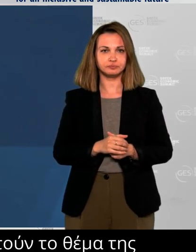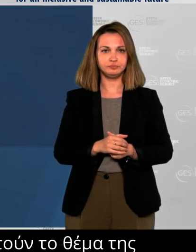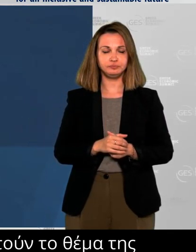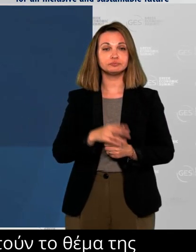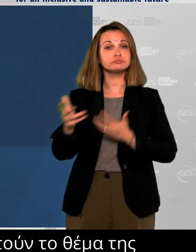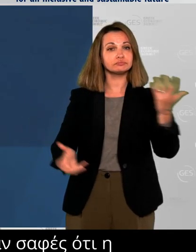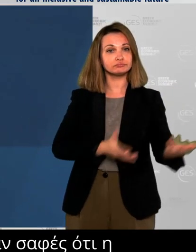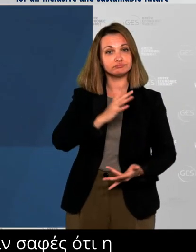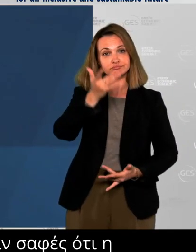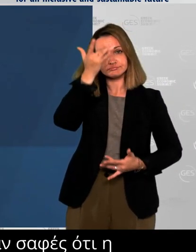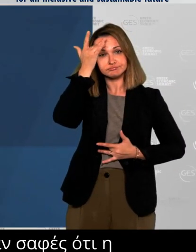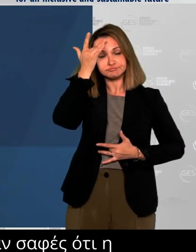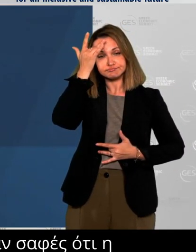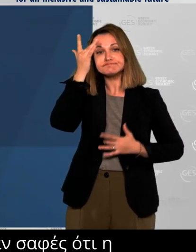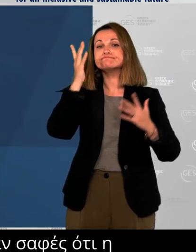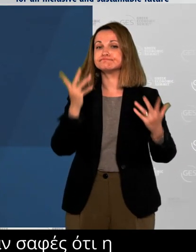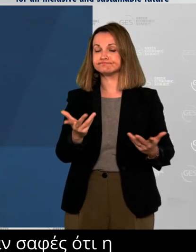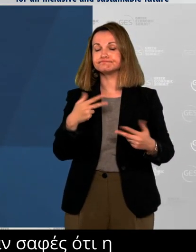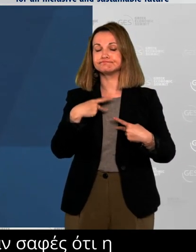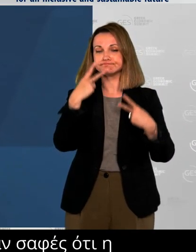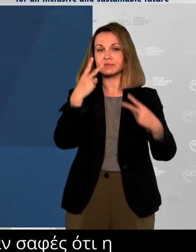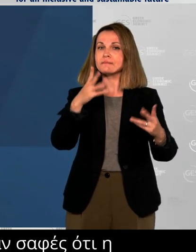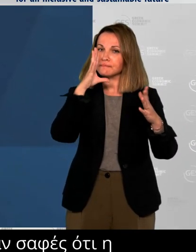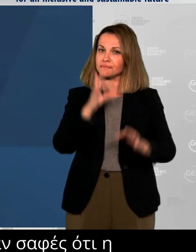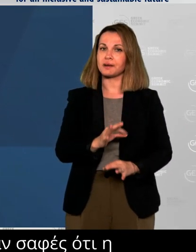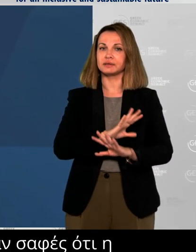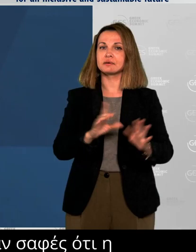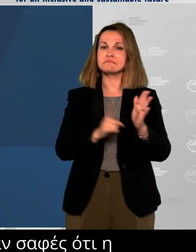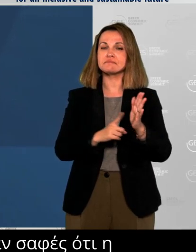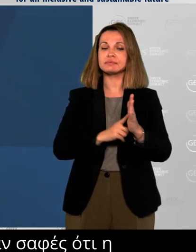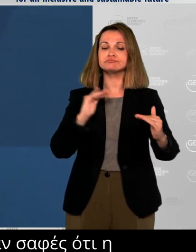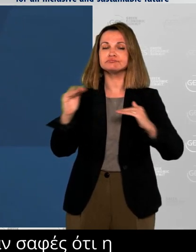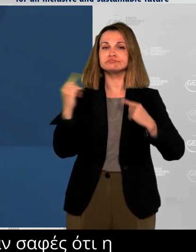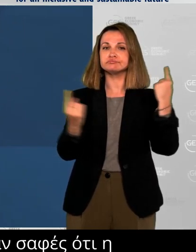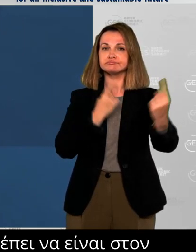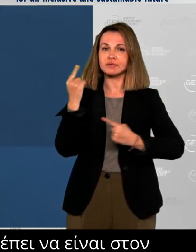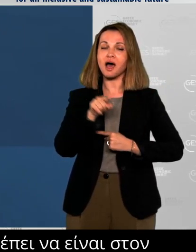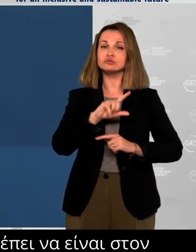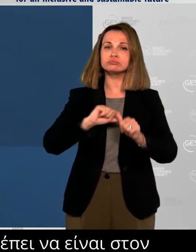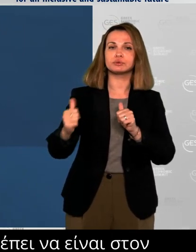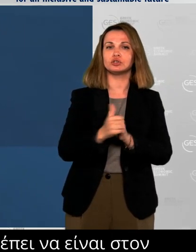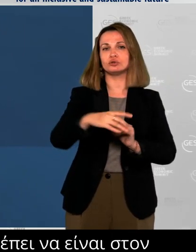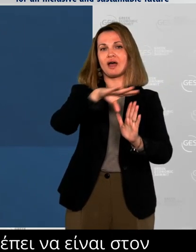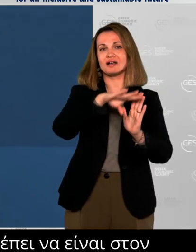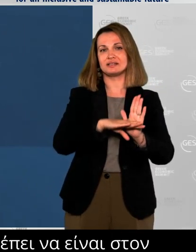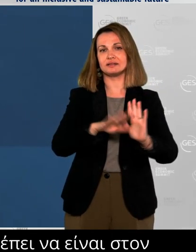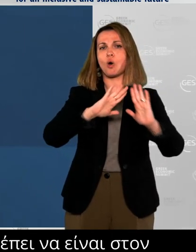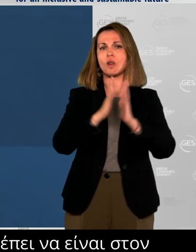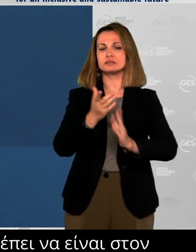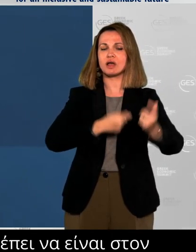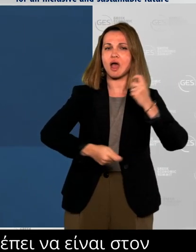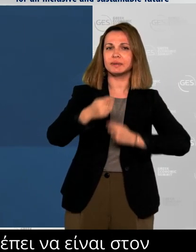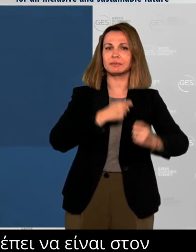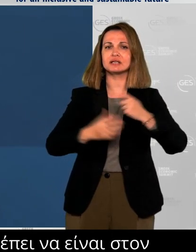and economic and business agendas. U.S. are ready to assist Greece with innovative firefighting